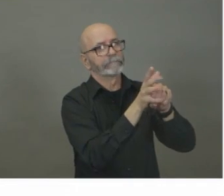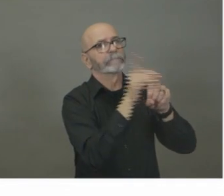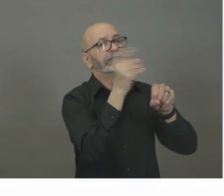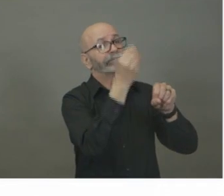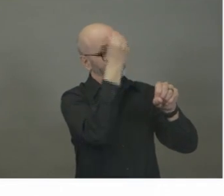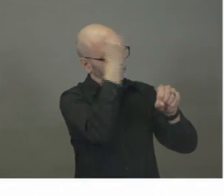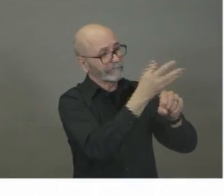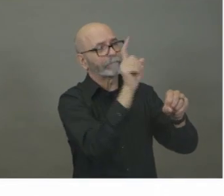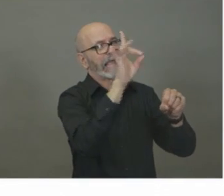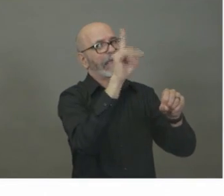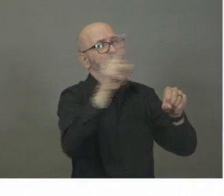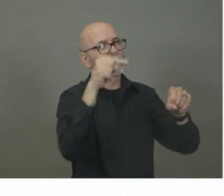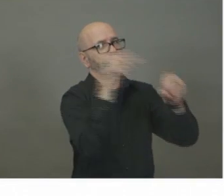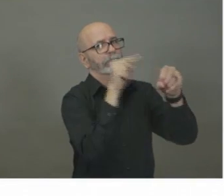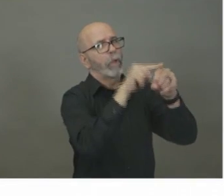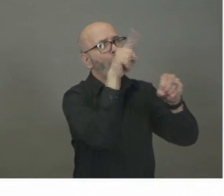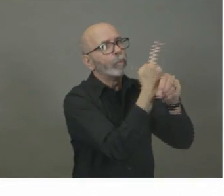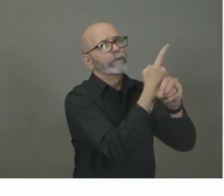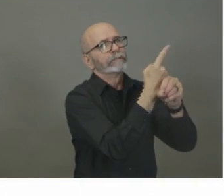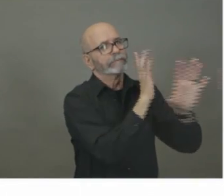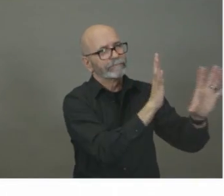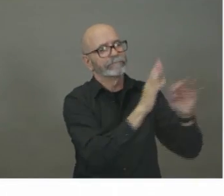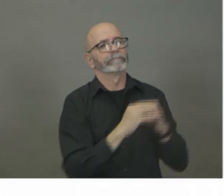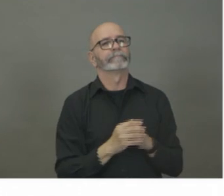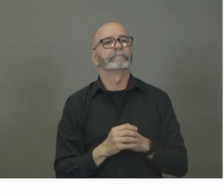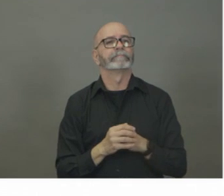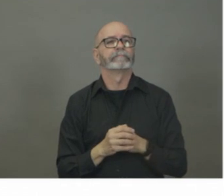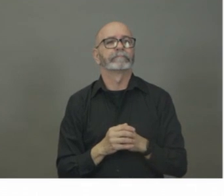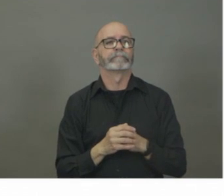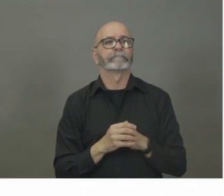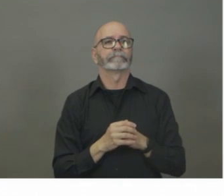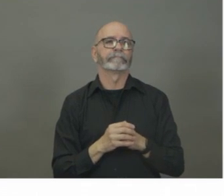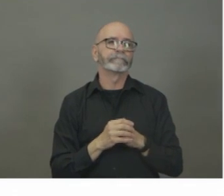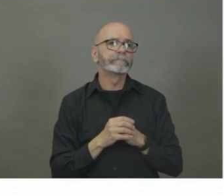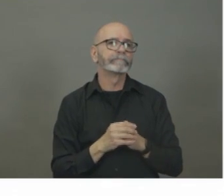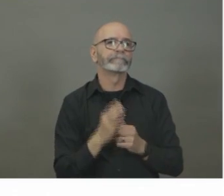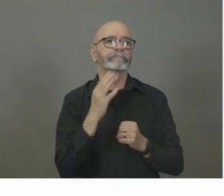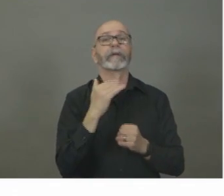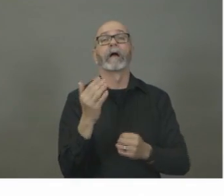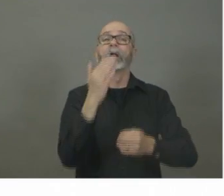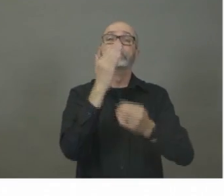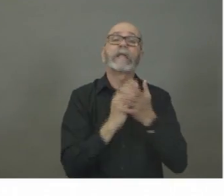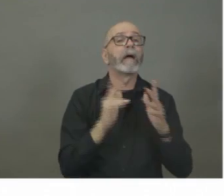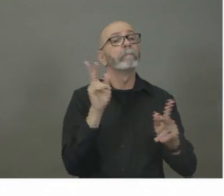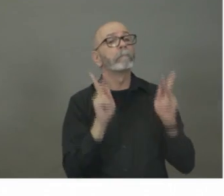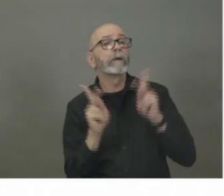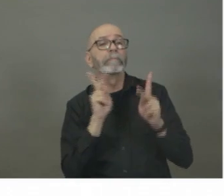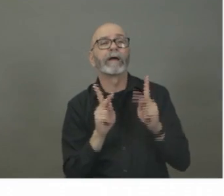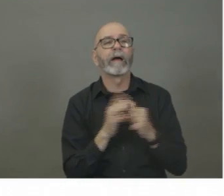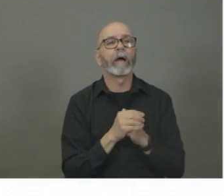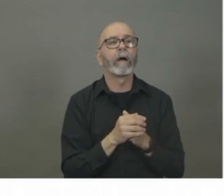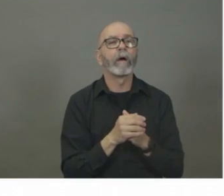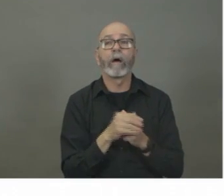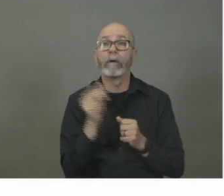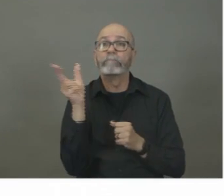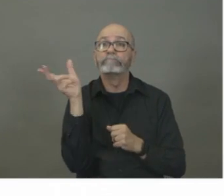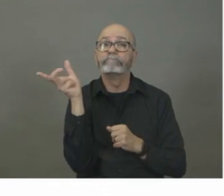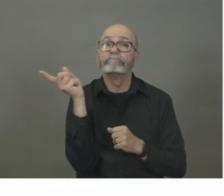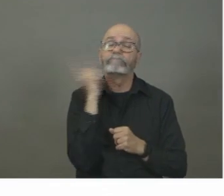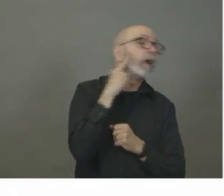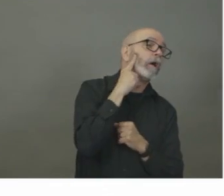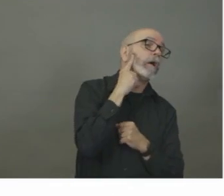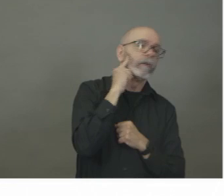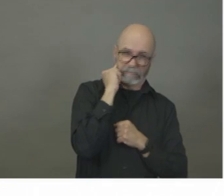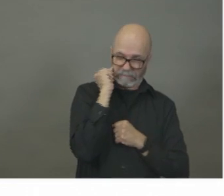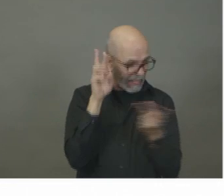on some instances where people, whether Nova Scotians or others, and misinformation that's being spread at times